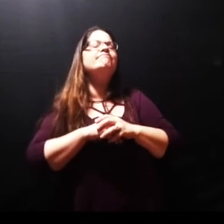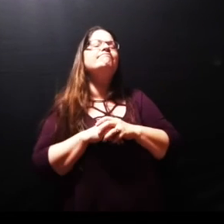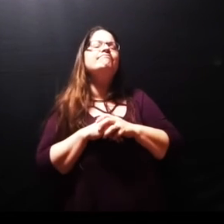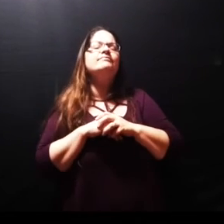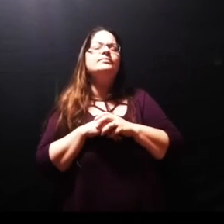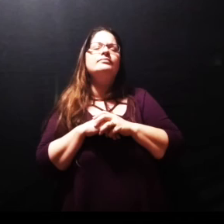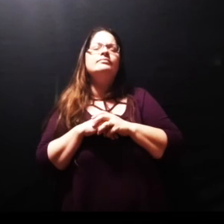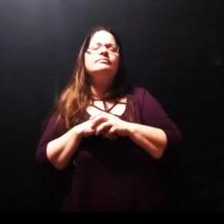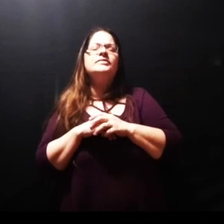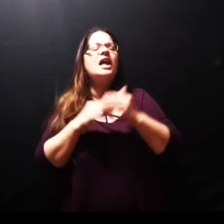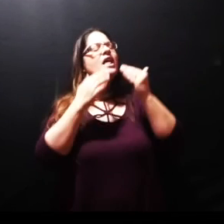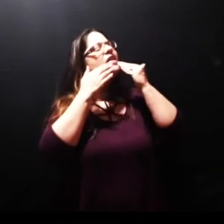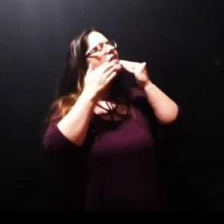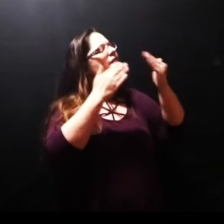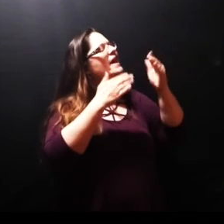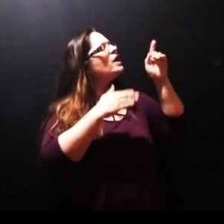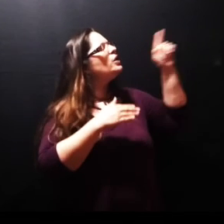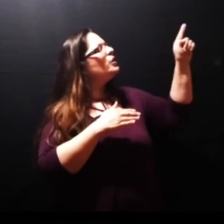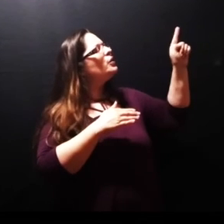thank you father for being